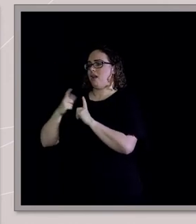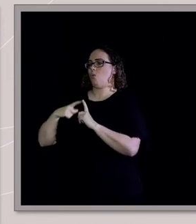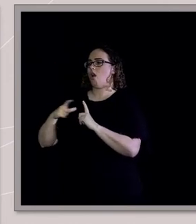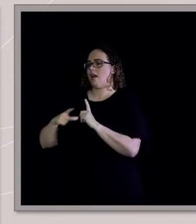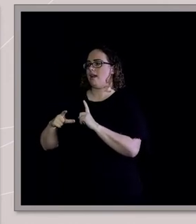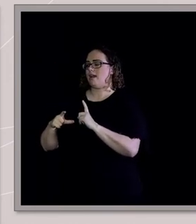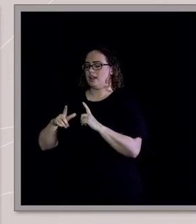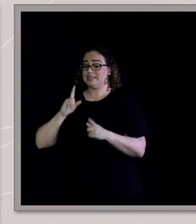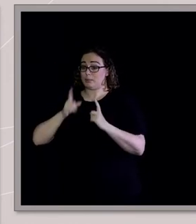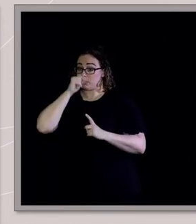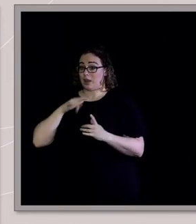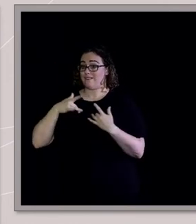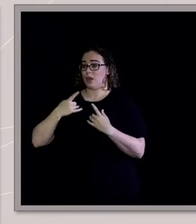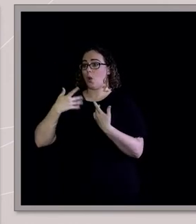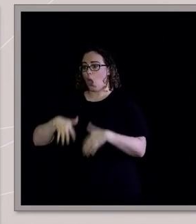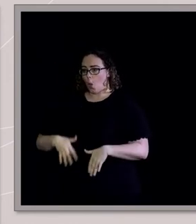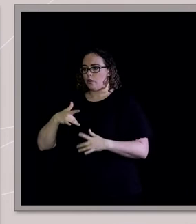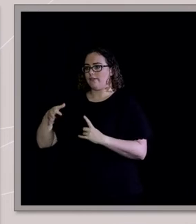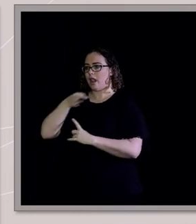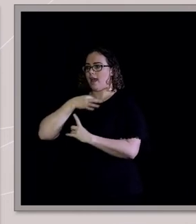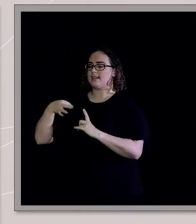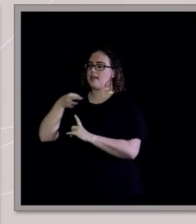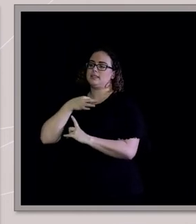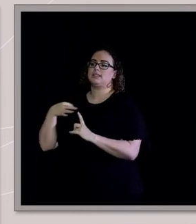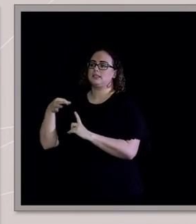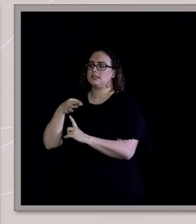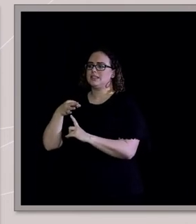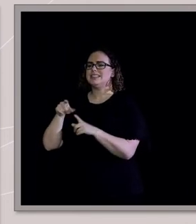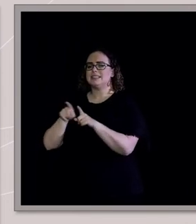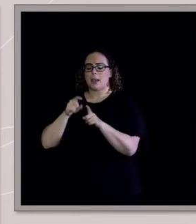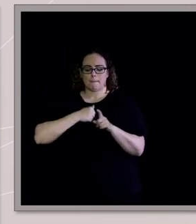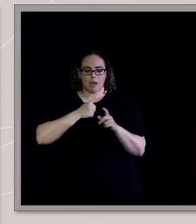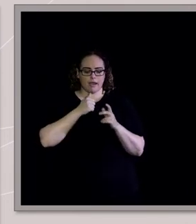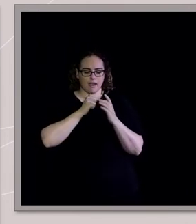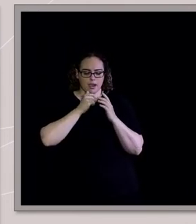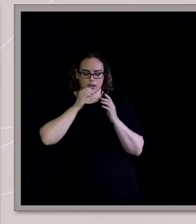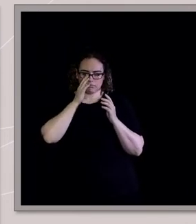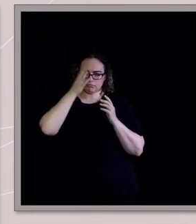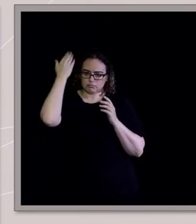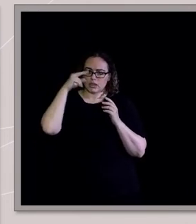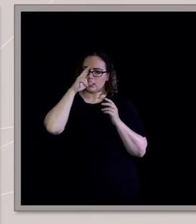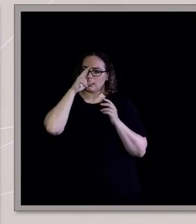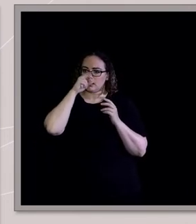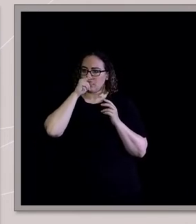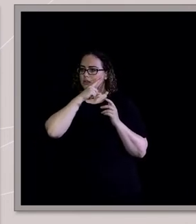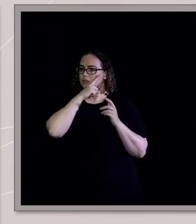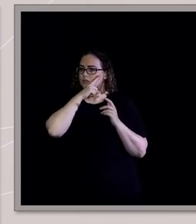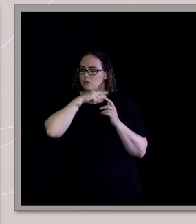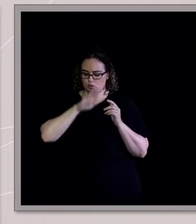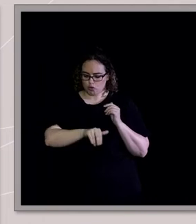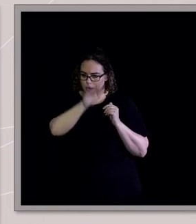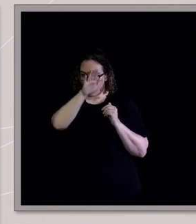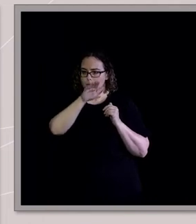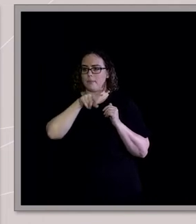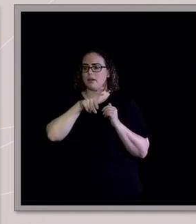like, like this woman who I actually knew from growing up, we were all thinking it, you know, we were actually all in it